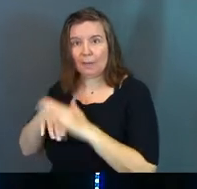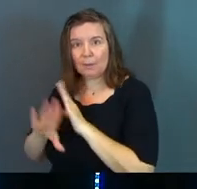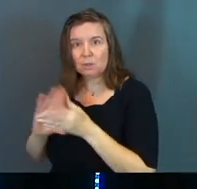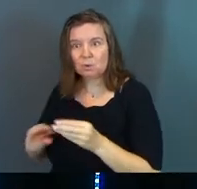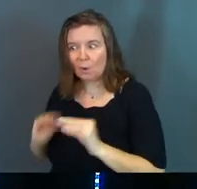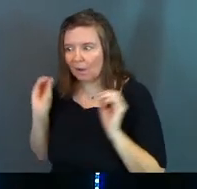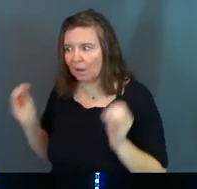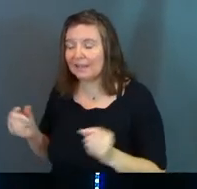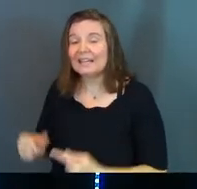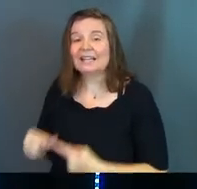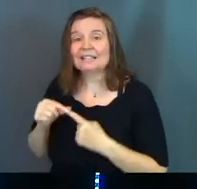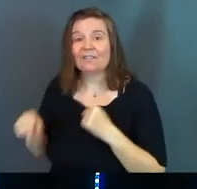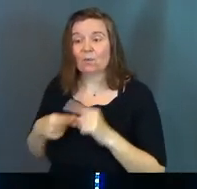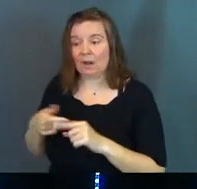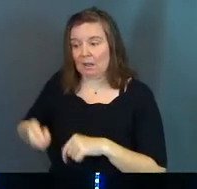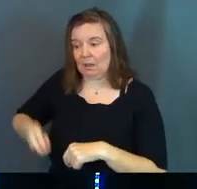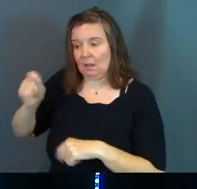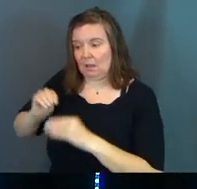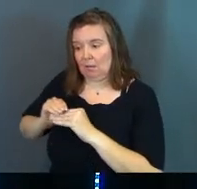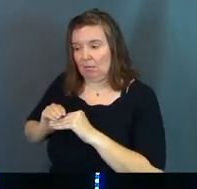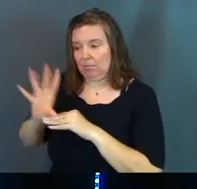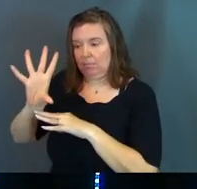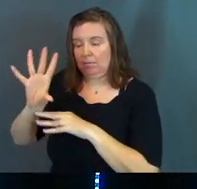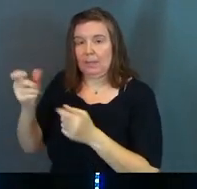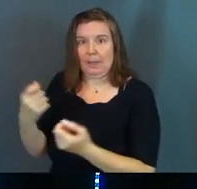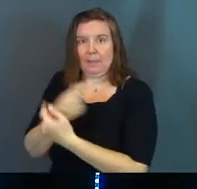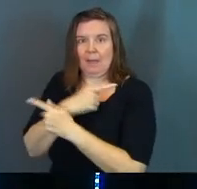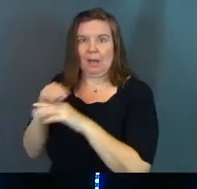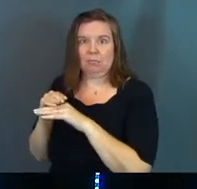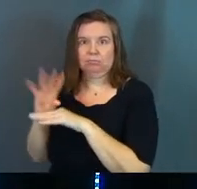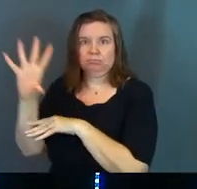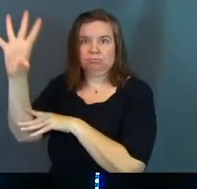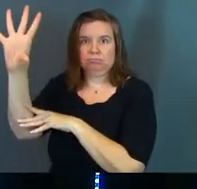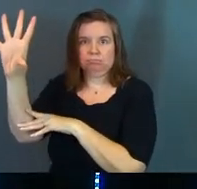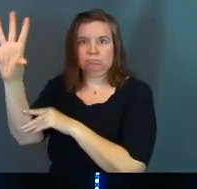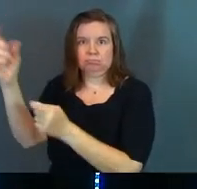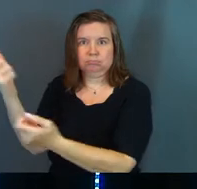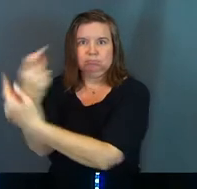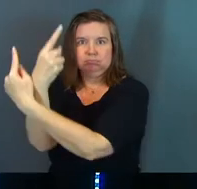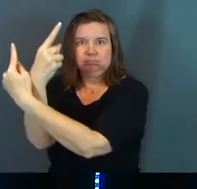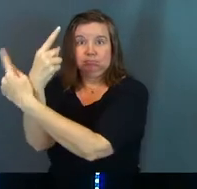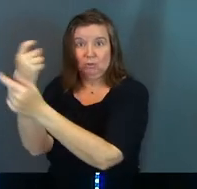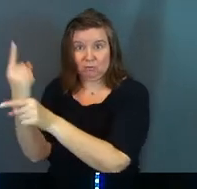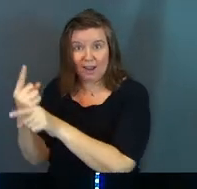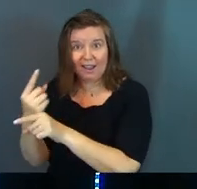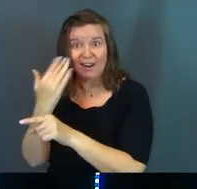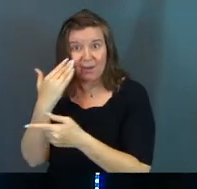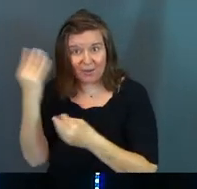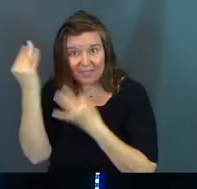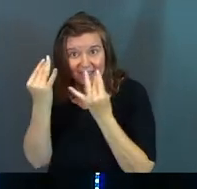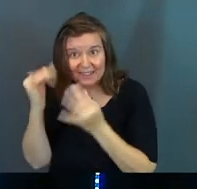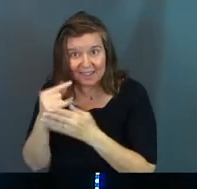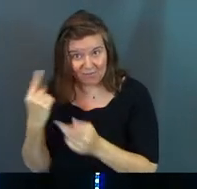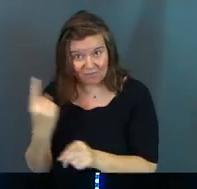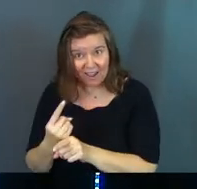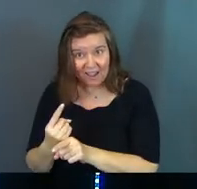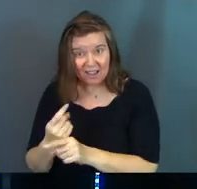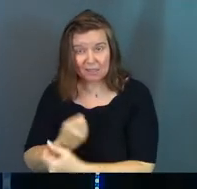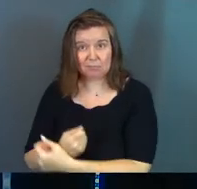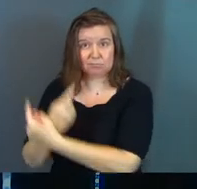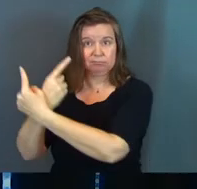story. Except for the fact that we know he's got the bat signal. Right? I know you're thinking. Right?